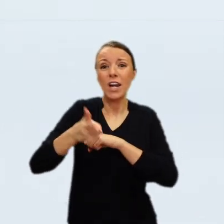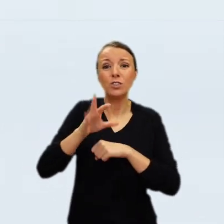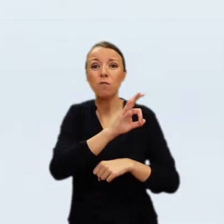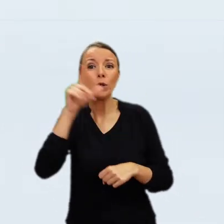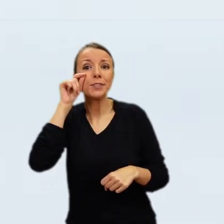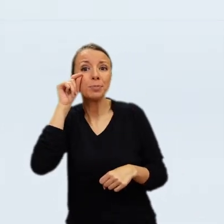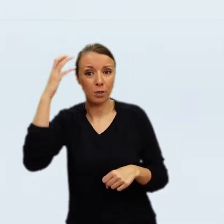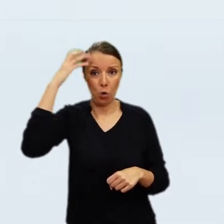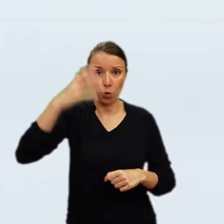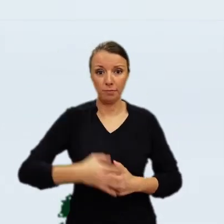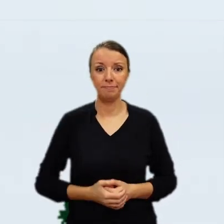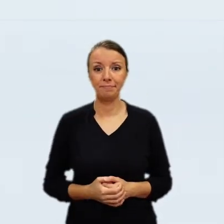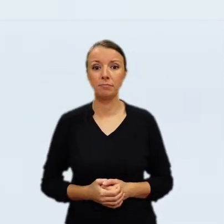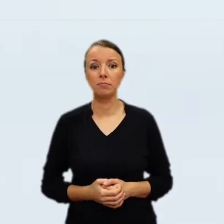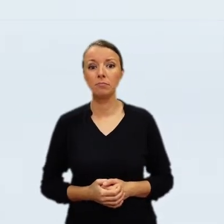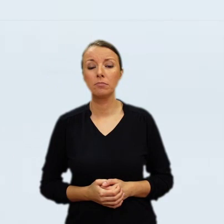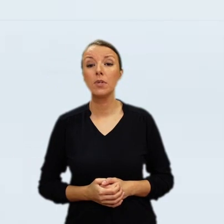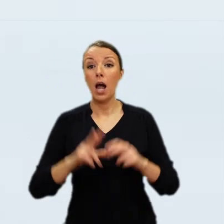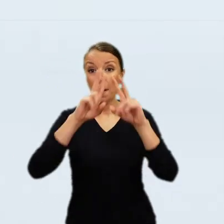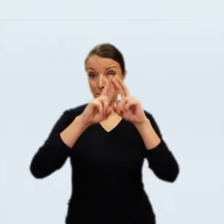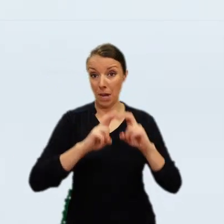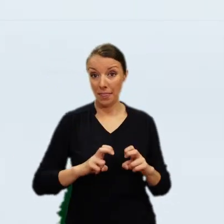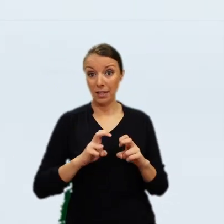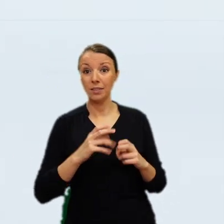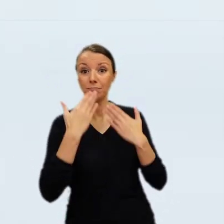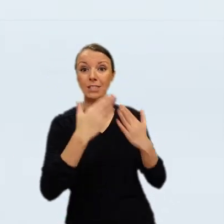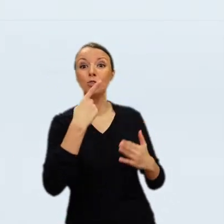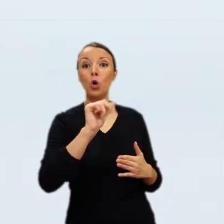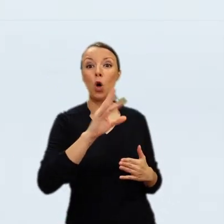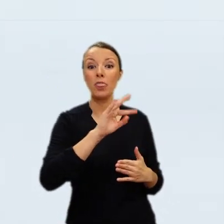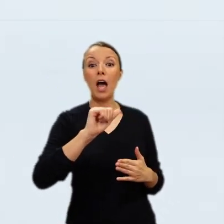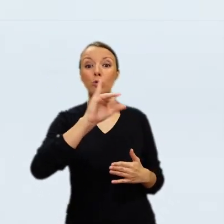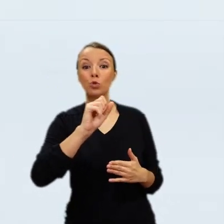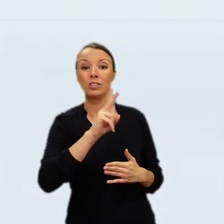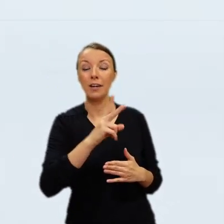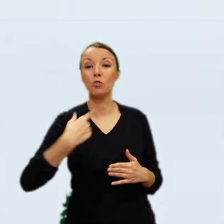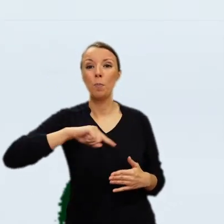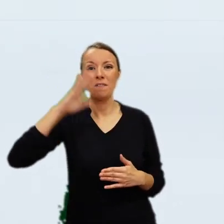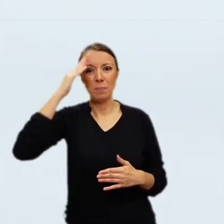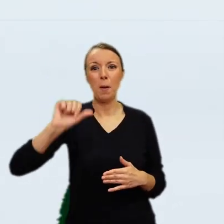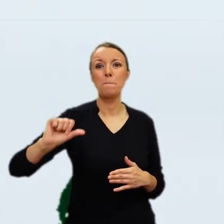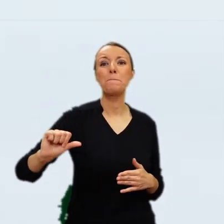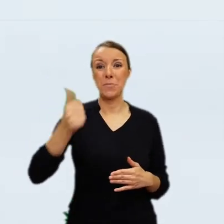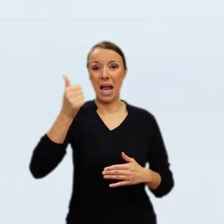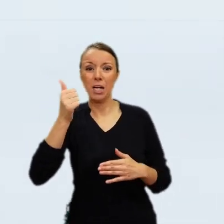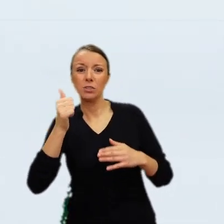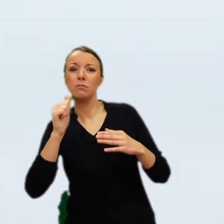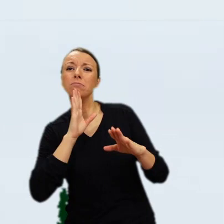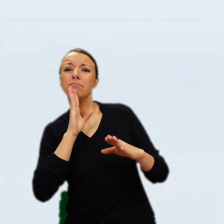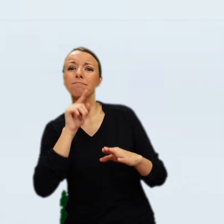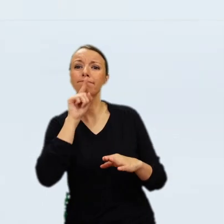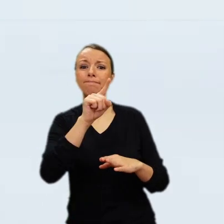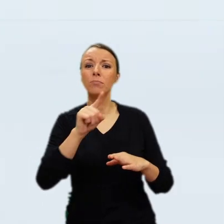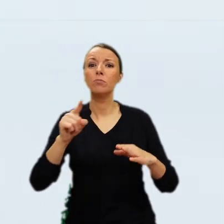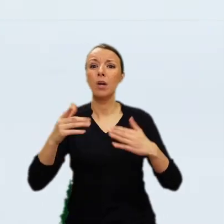January 1796, Marcello Bacciarelli informed the king that a number of paintings, including the Rembrandt, had been removed